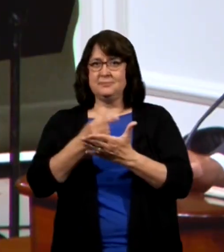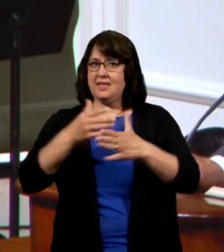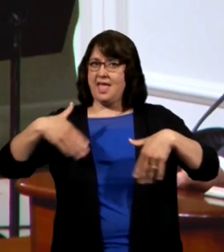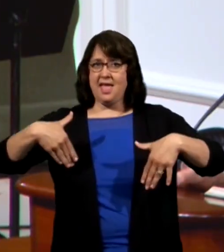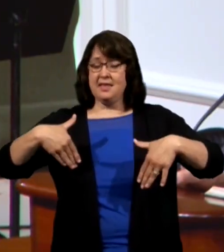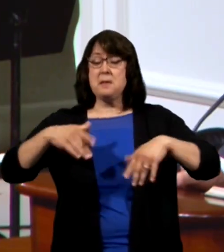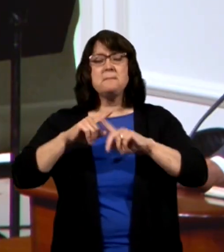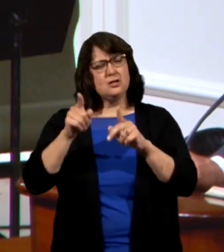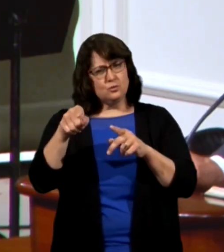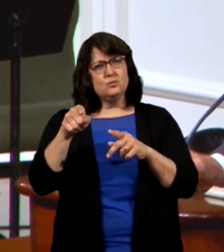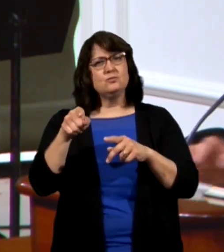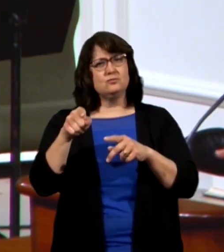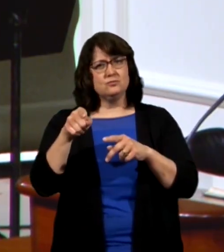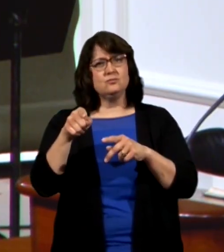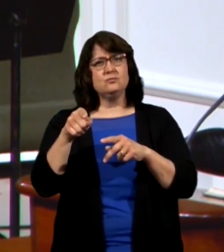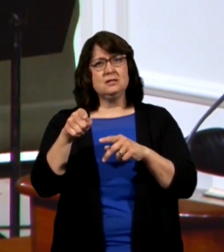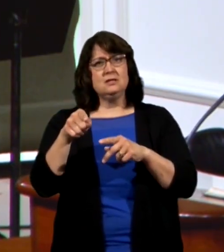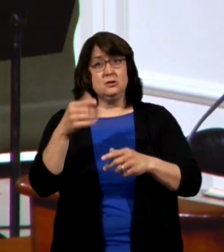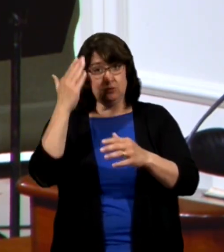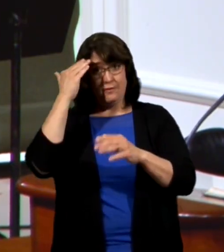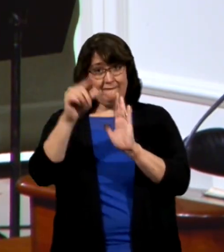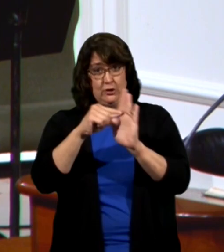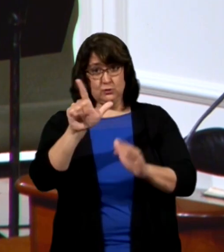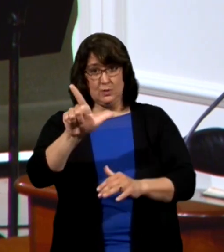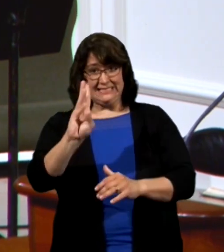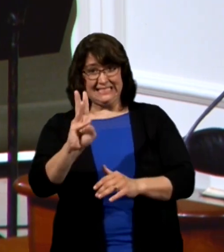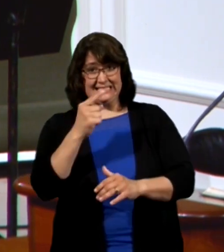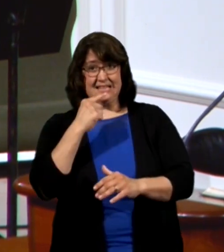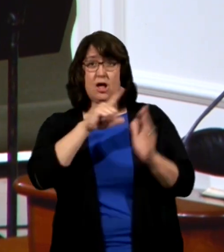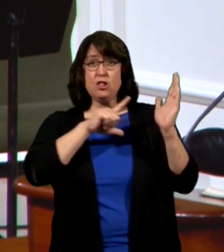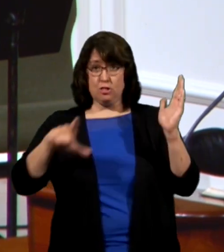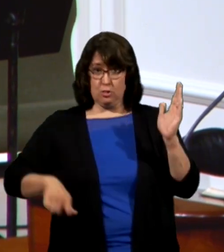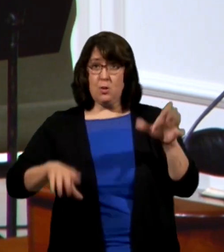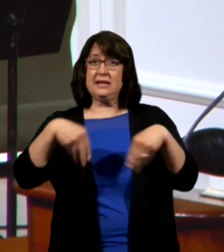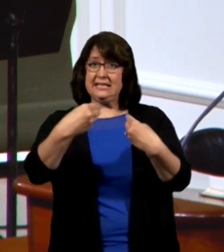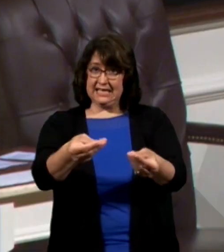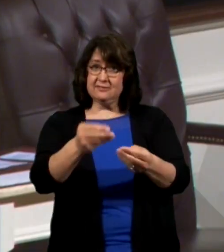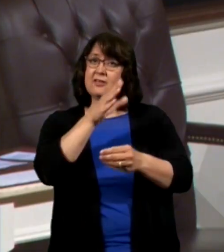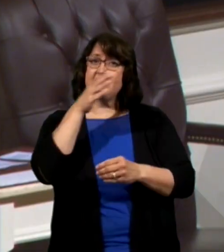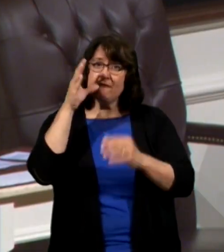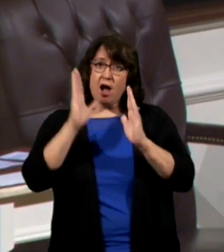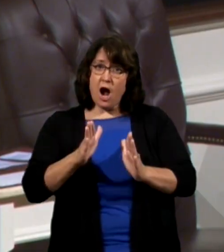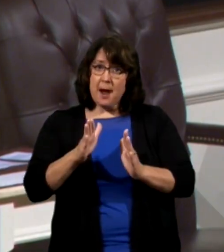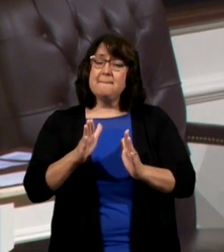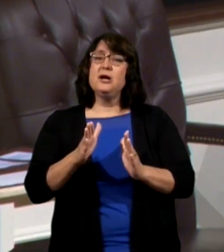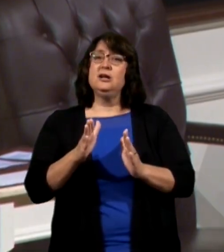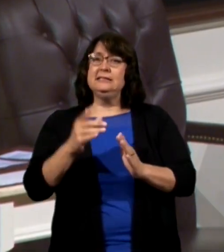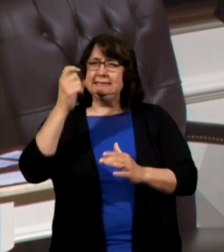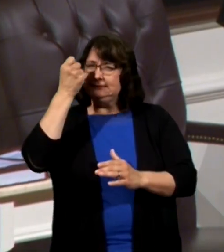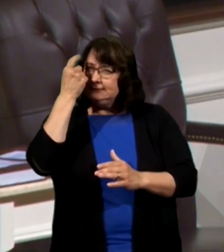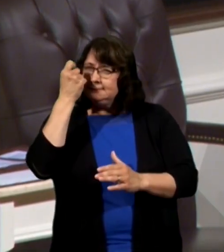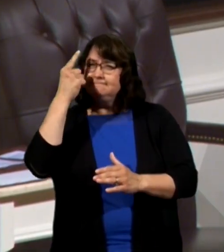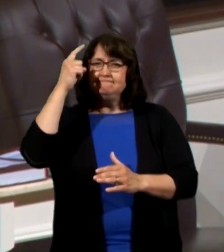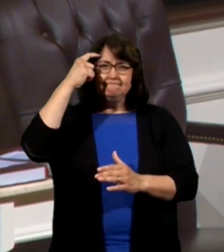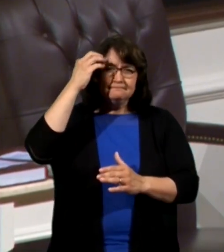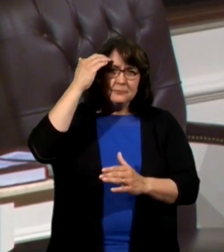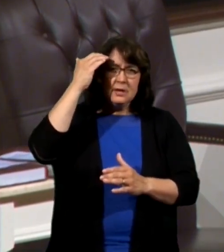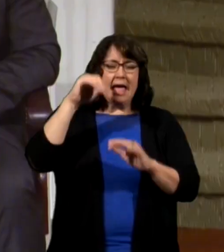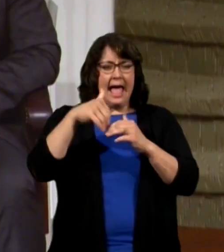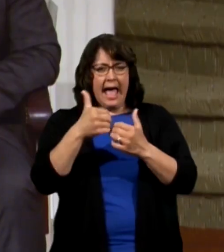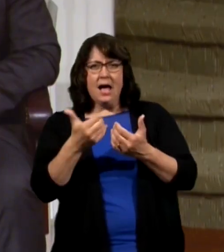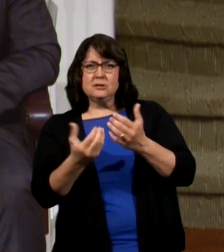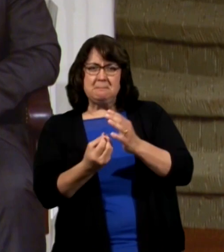just got to have notice it says in verse 26 the Lord gives the farmer discretion on how to plant to